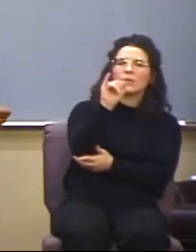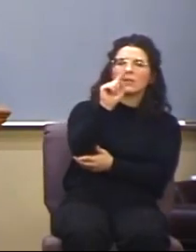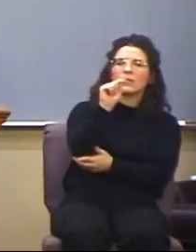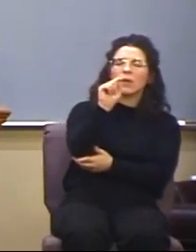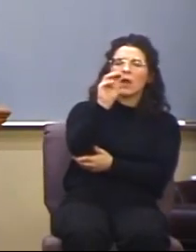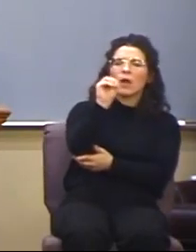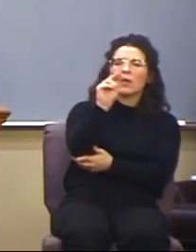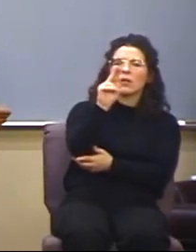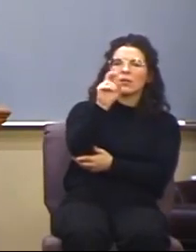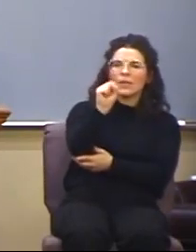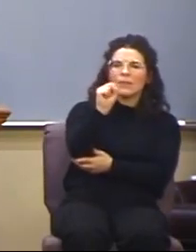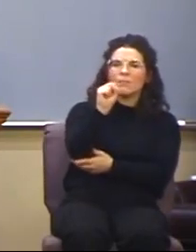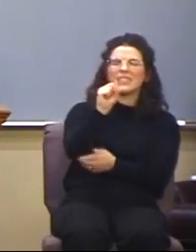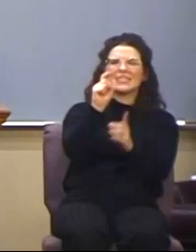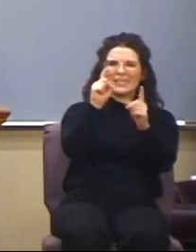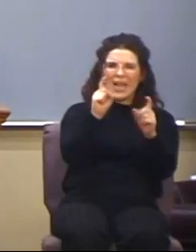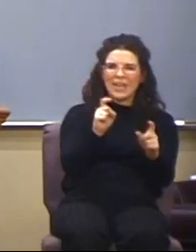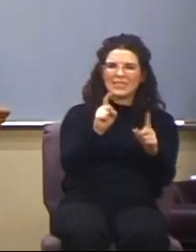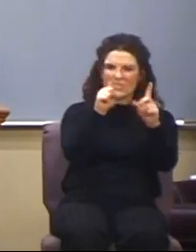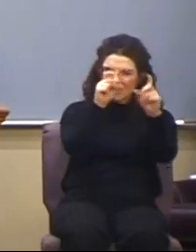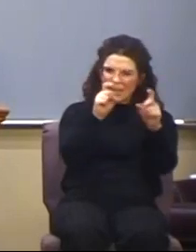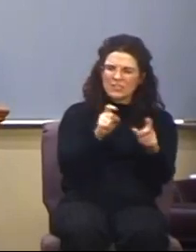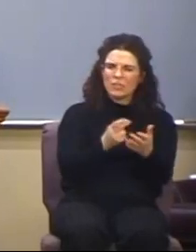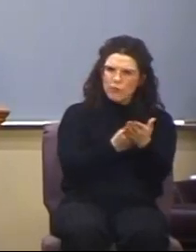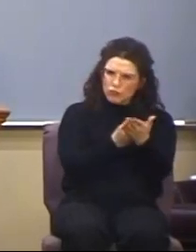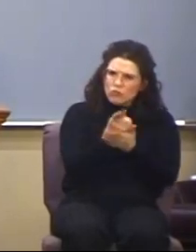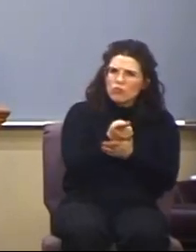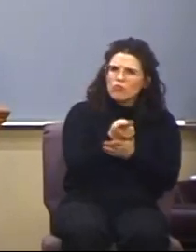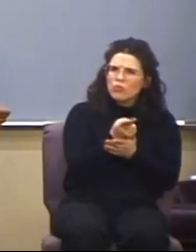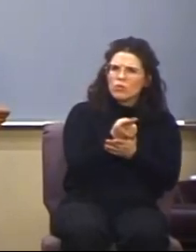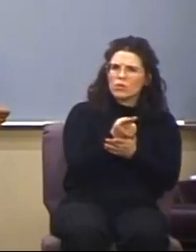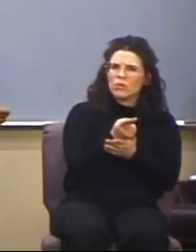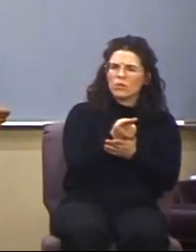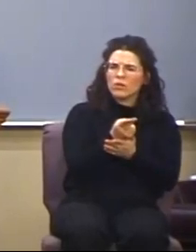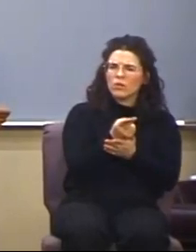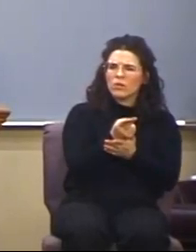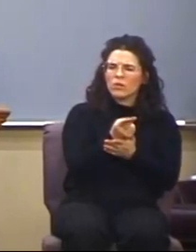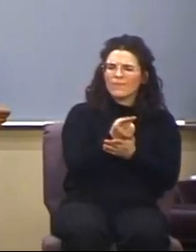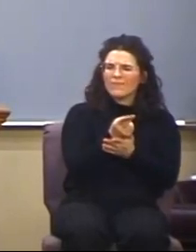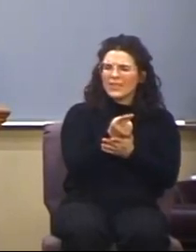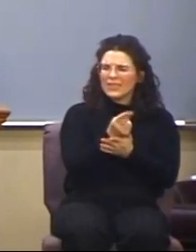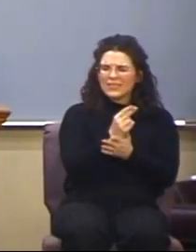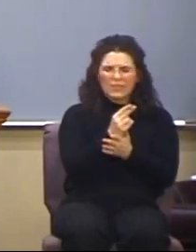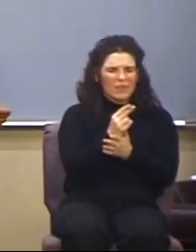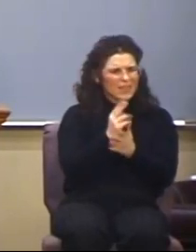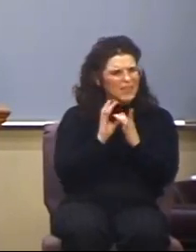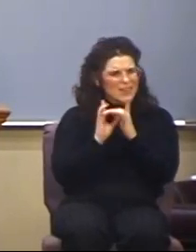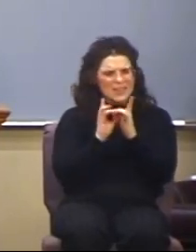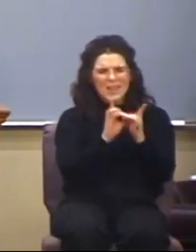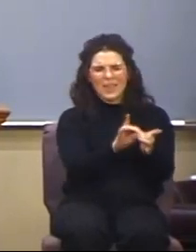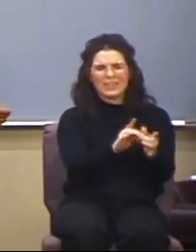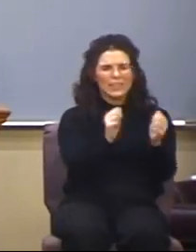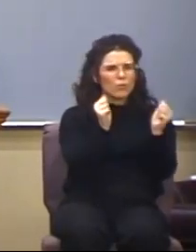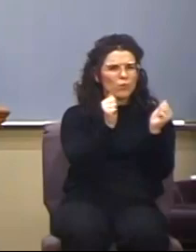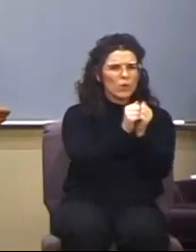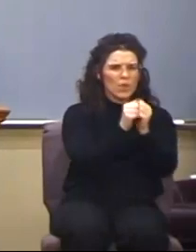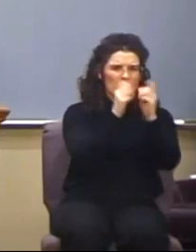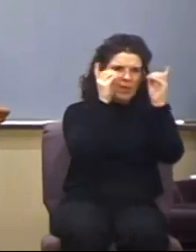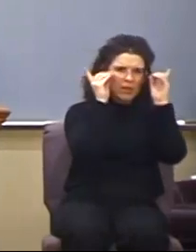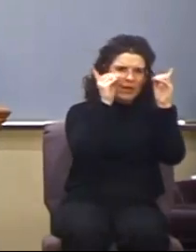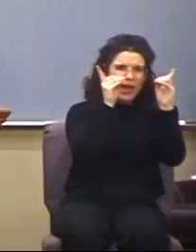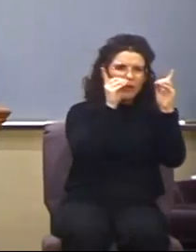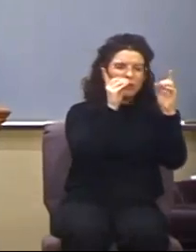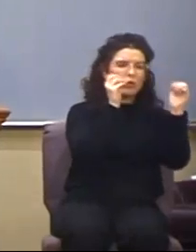of authenticity, has everything to do with the doctrine revolving around